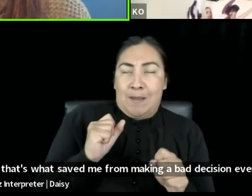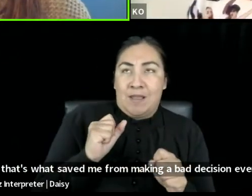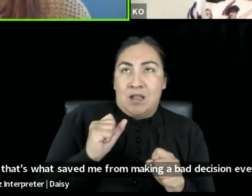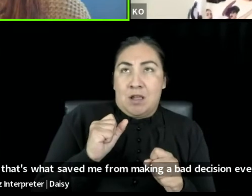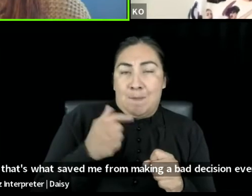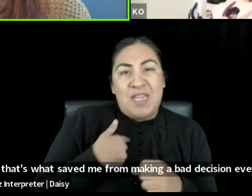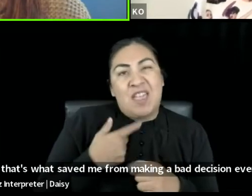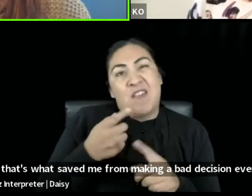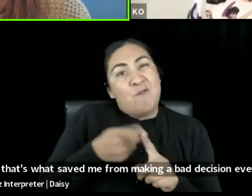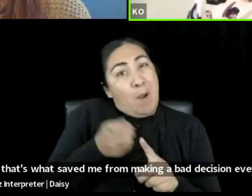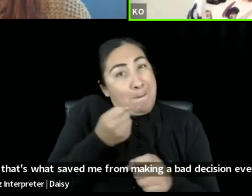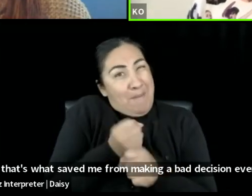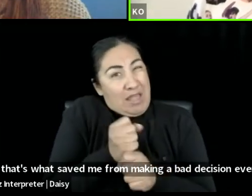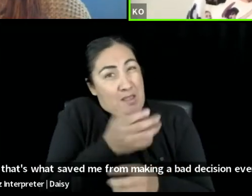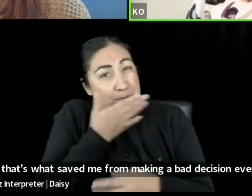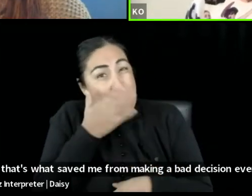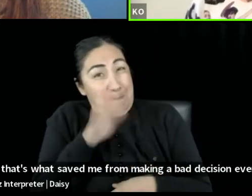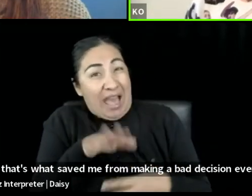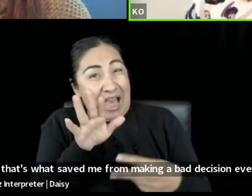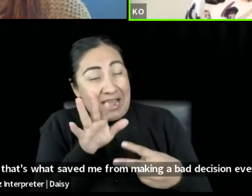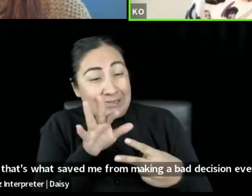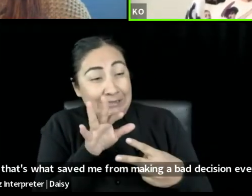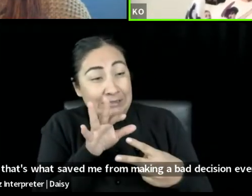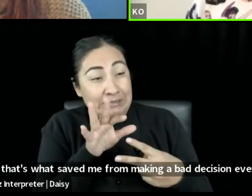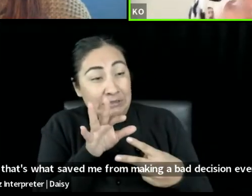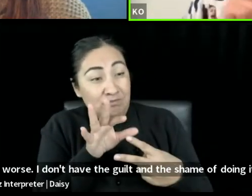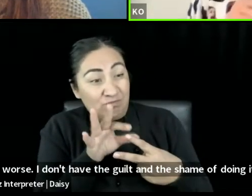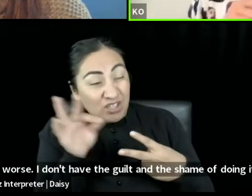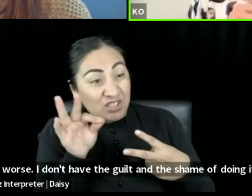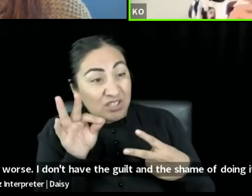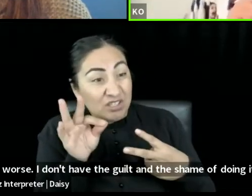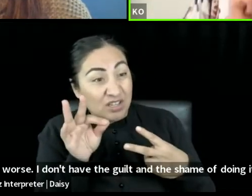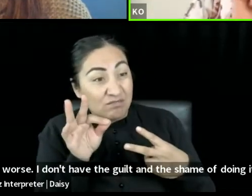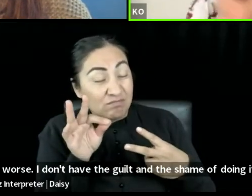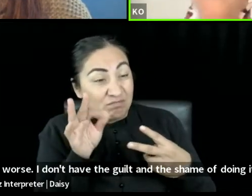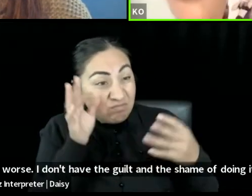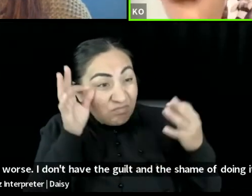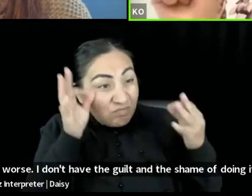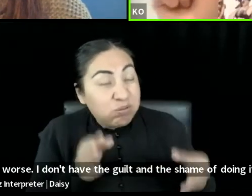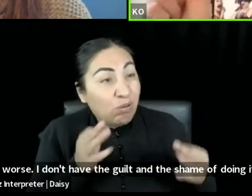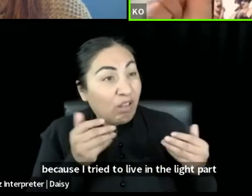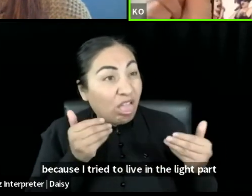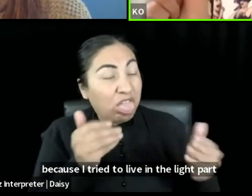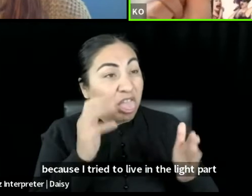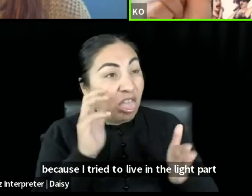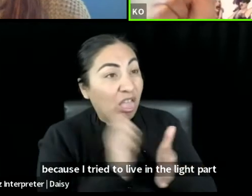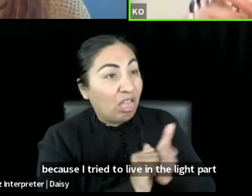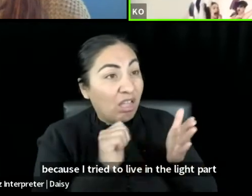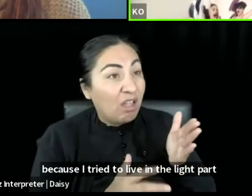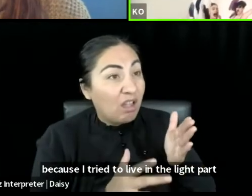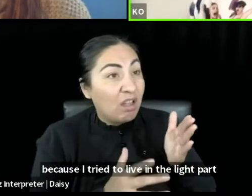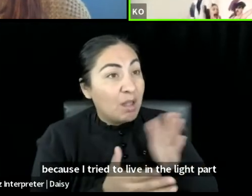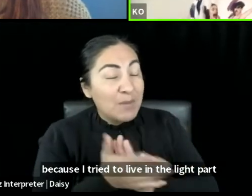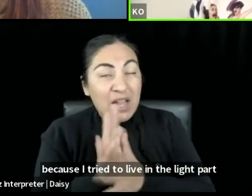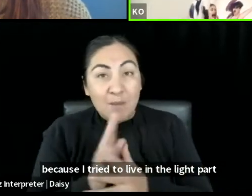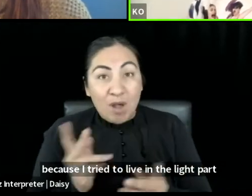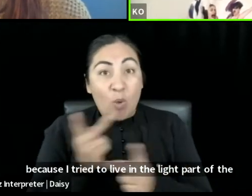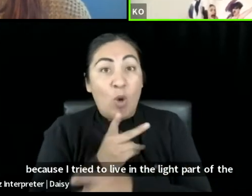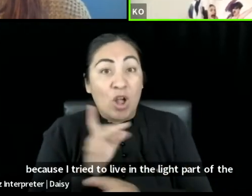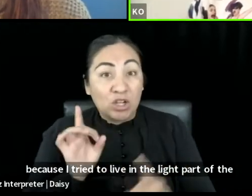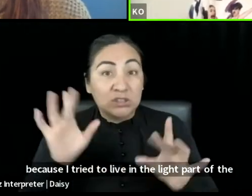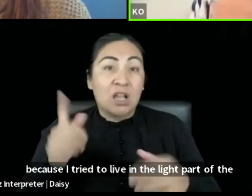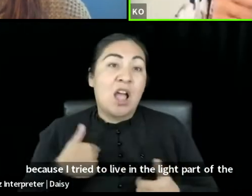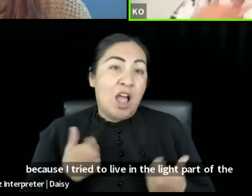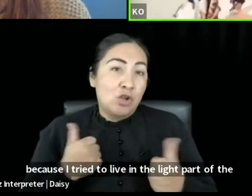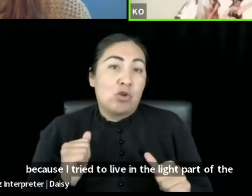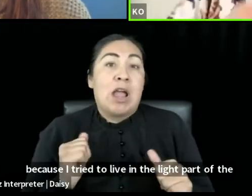and the shame of doing it because I tried to live in the light part of the decision. And, um,